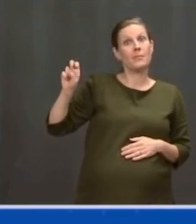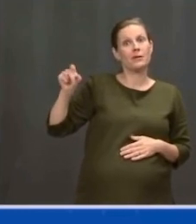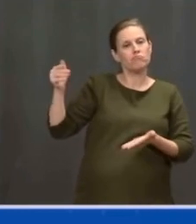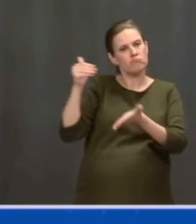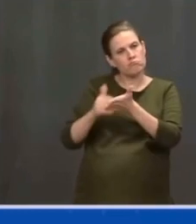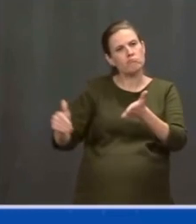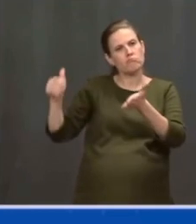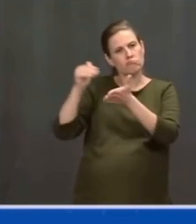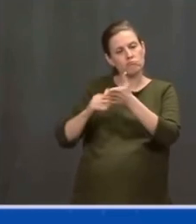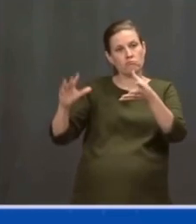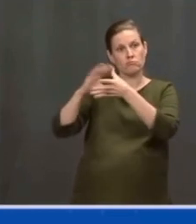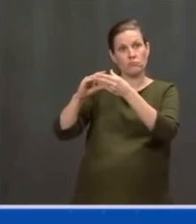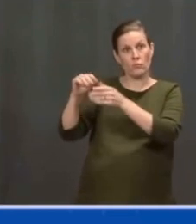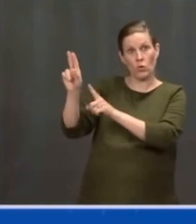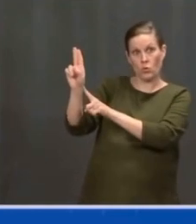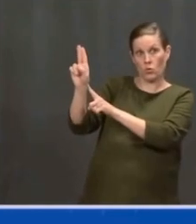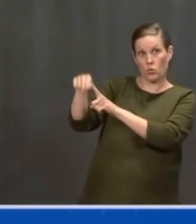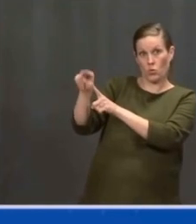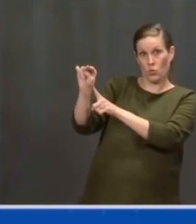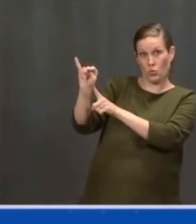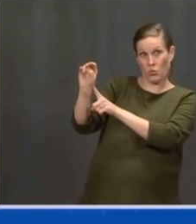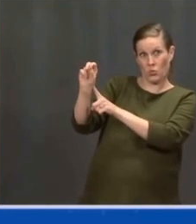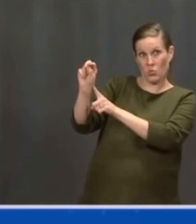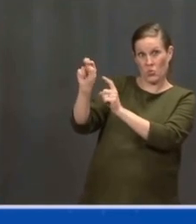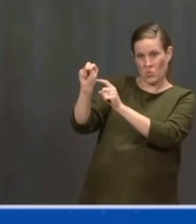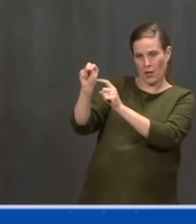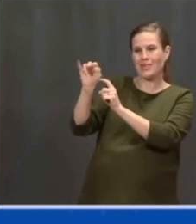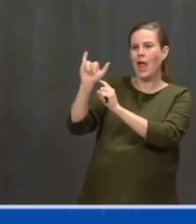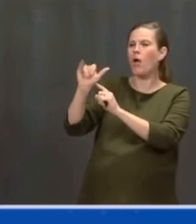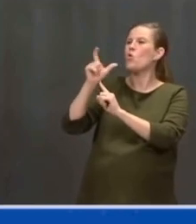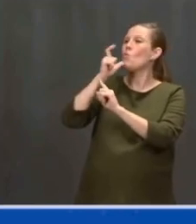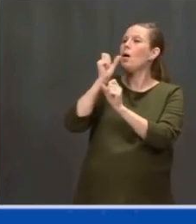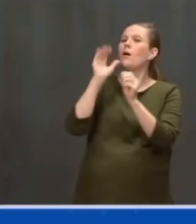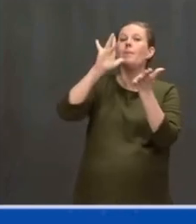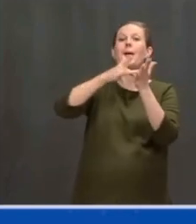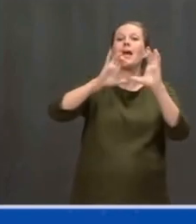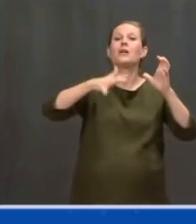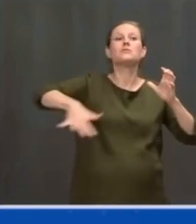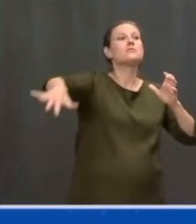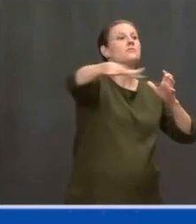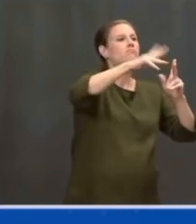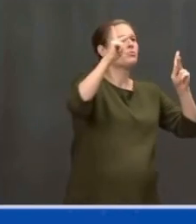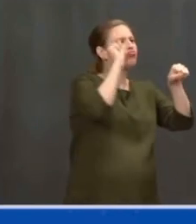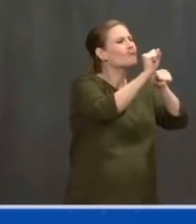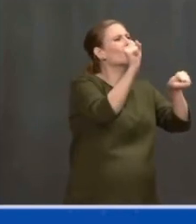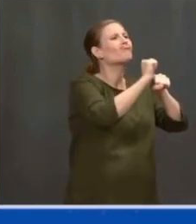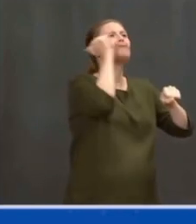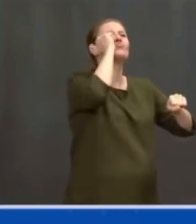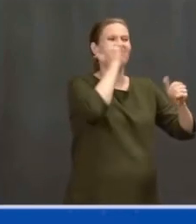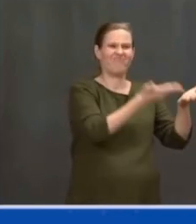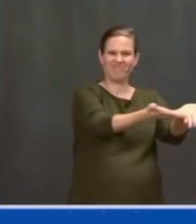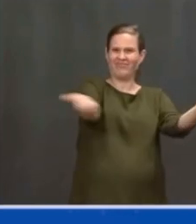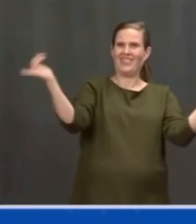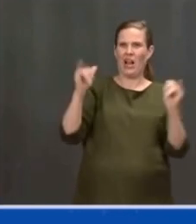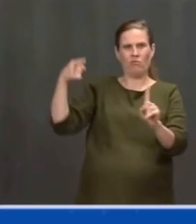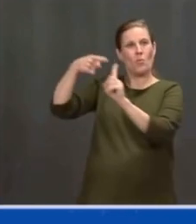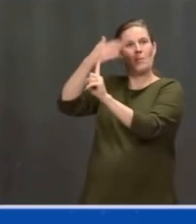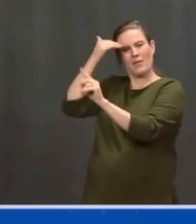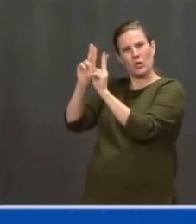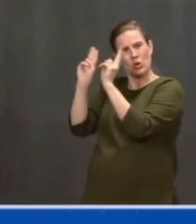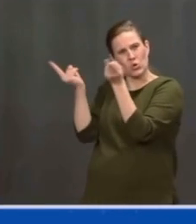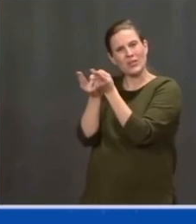supports collective bargaining rights. It supports a living wage and making sure the taxpayer money goes to supporting American-made manufacturing.